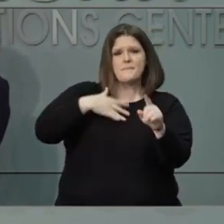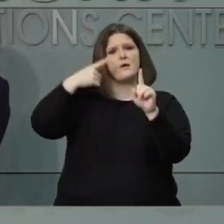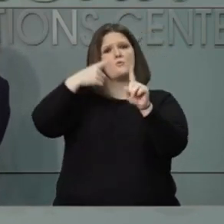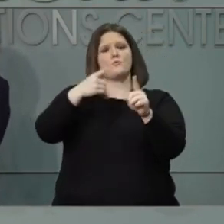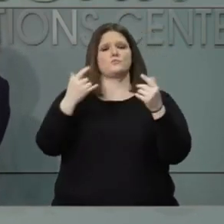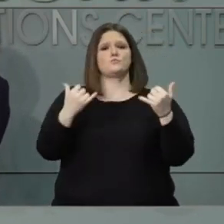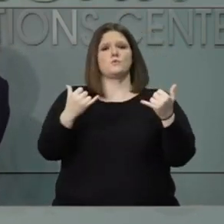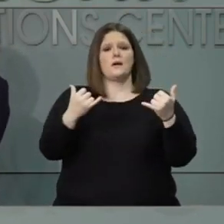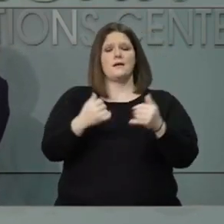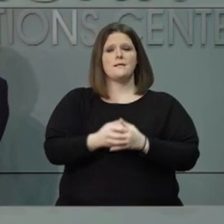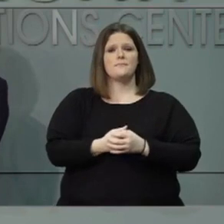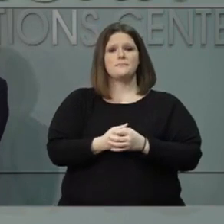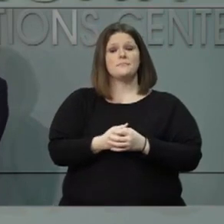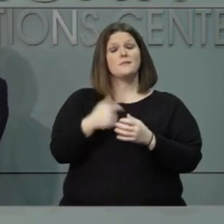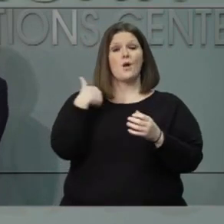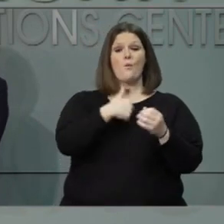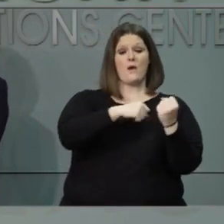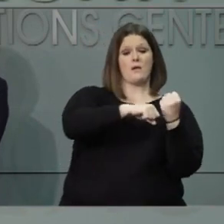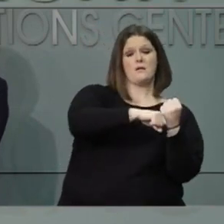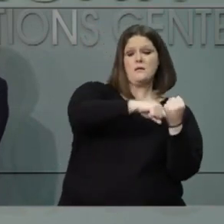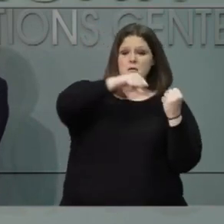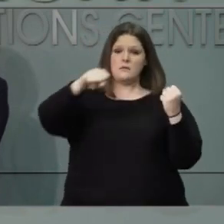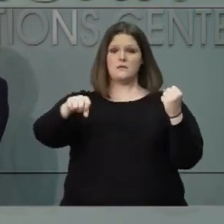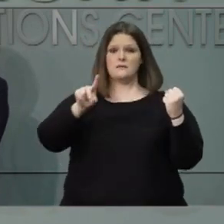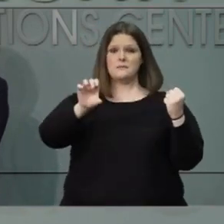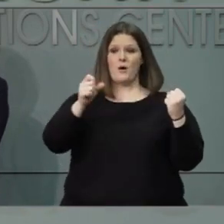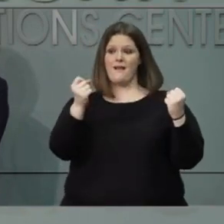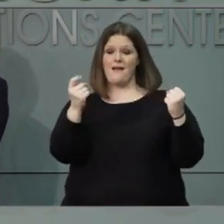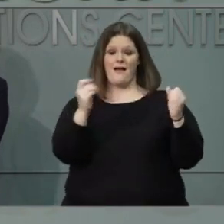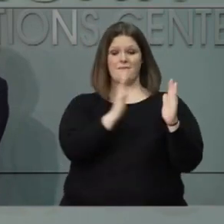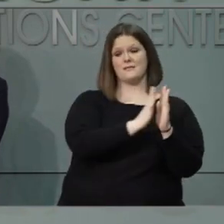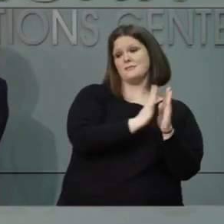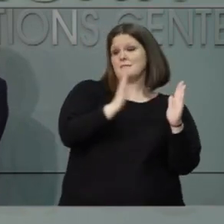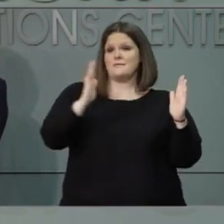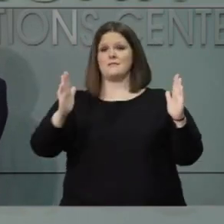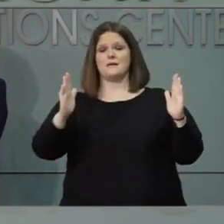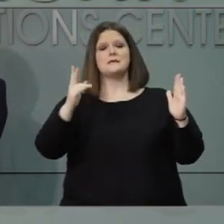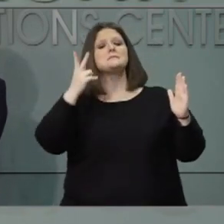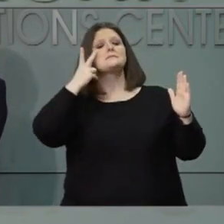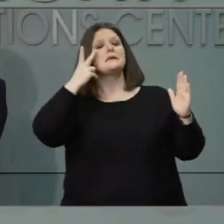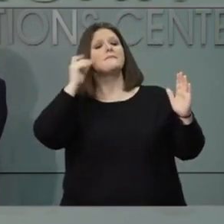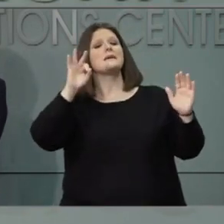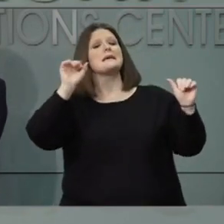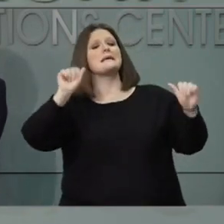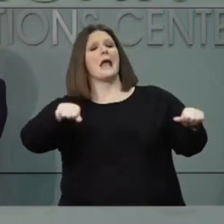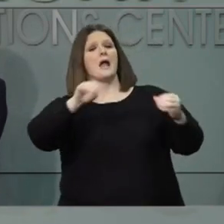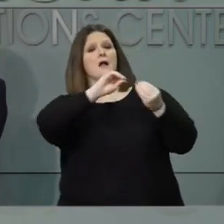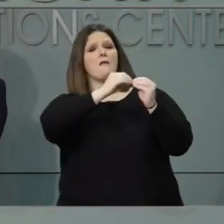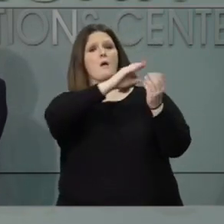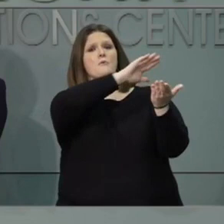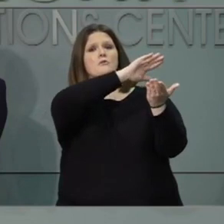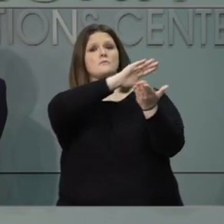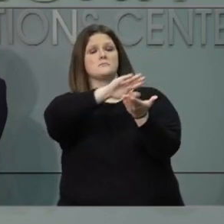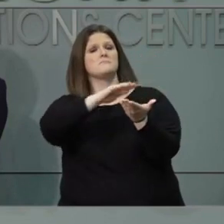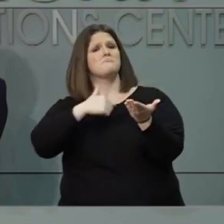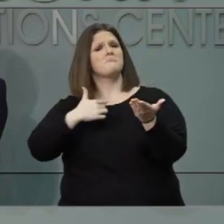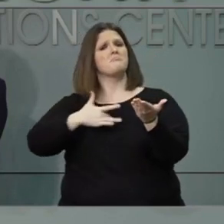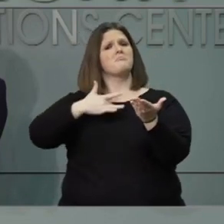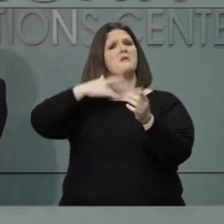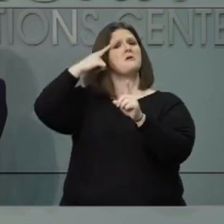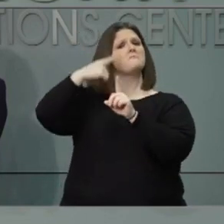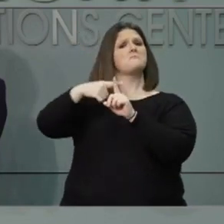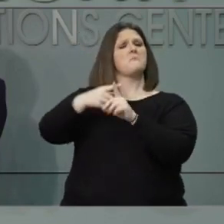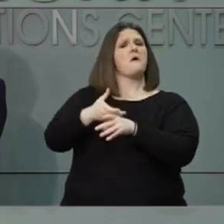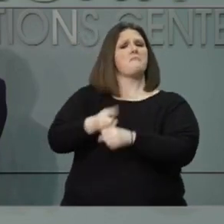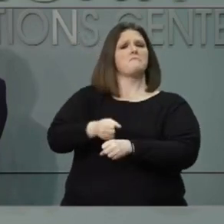to give this a little more time to see if we can stem the tide of these numbers. I have a belief that the people